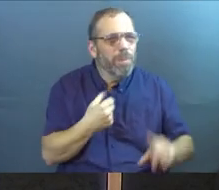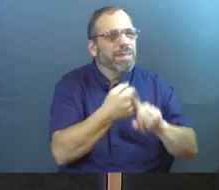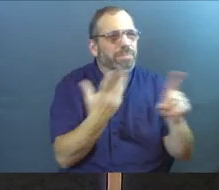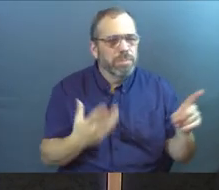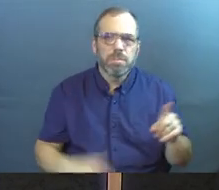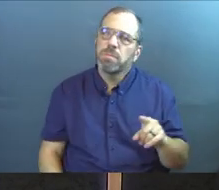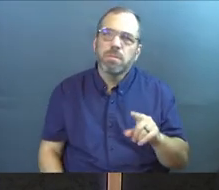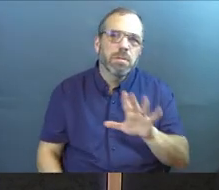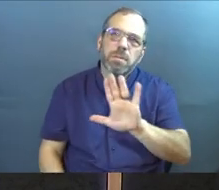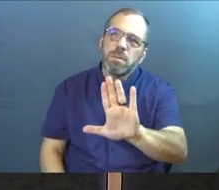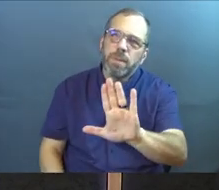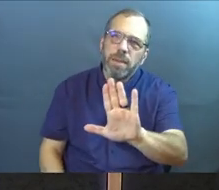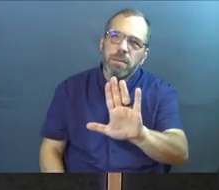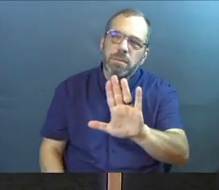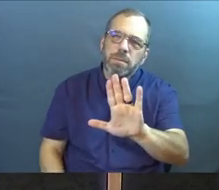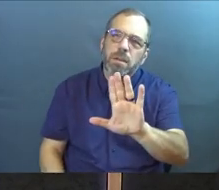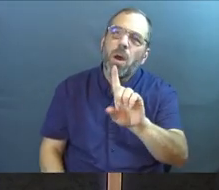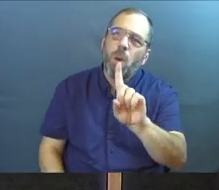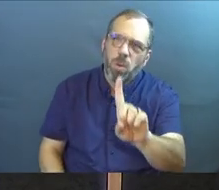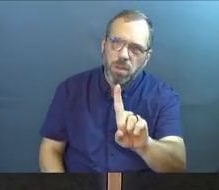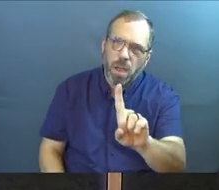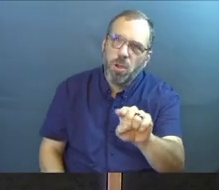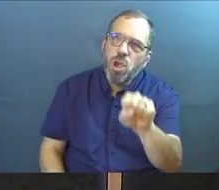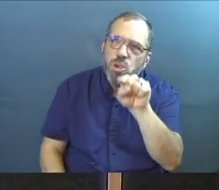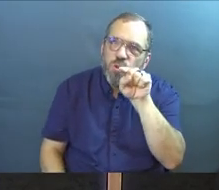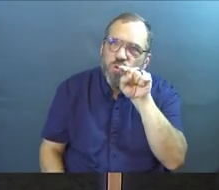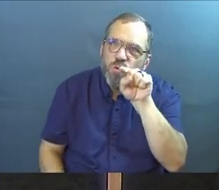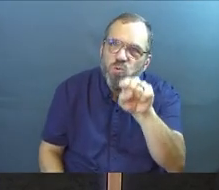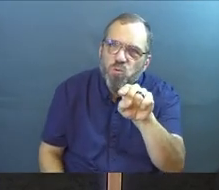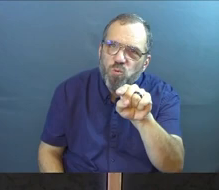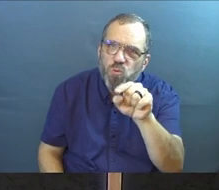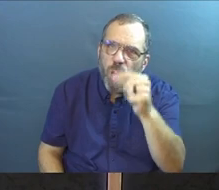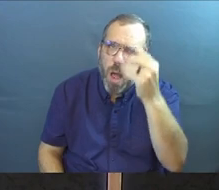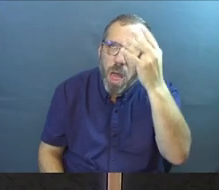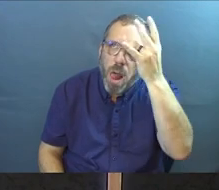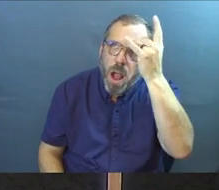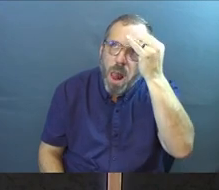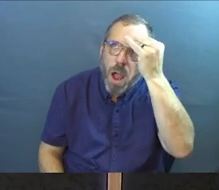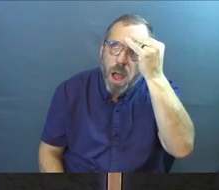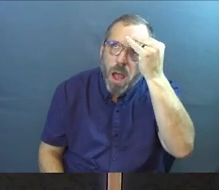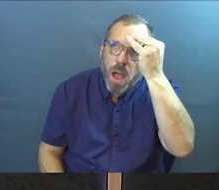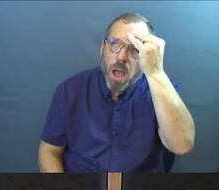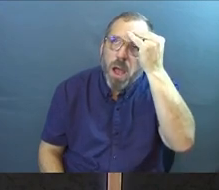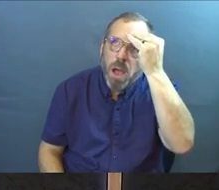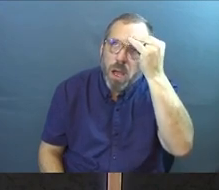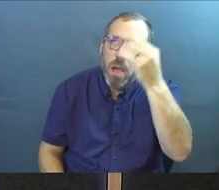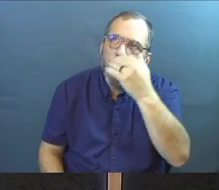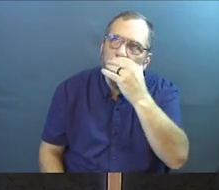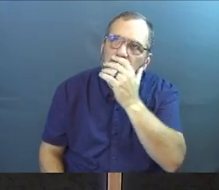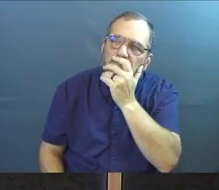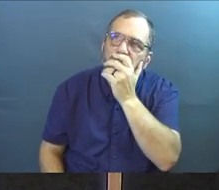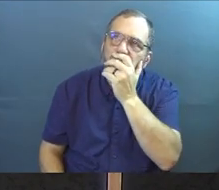Actually, maybe you need to stop. And maybe you need to ponder and meditate on it.